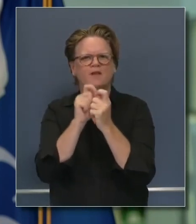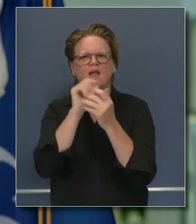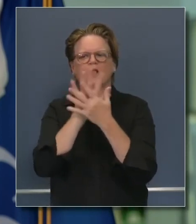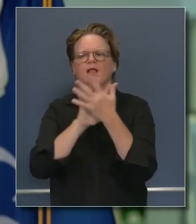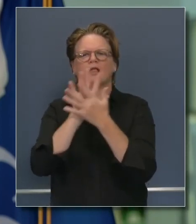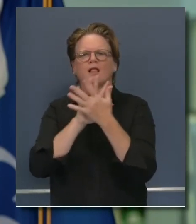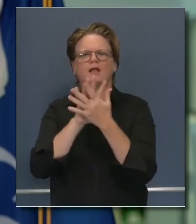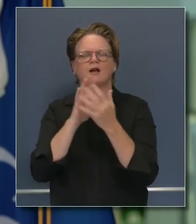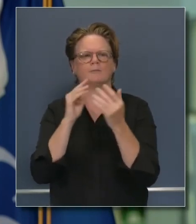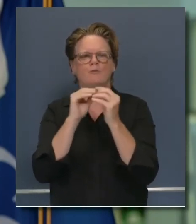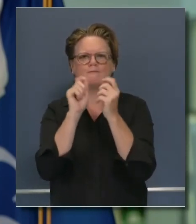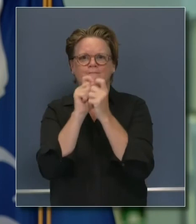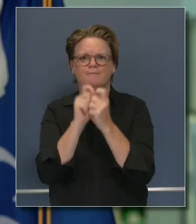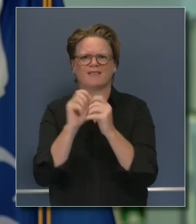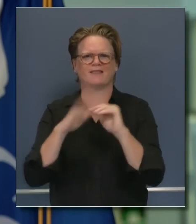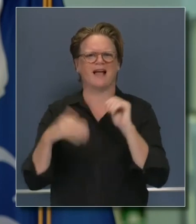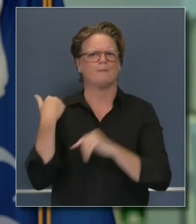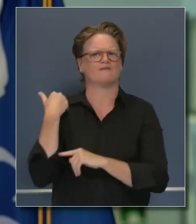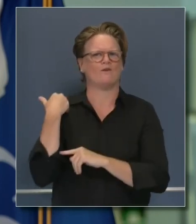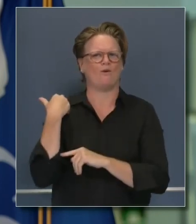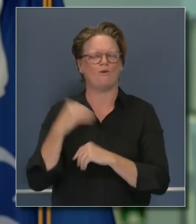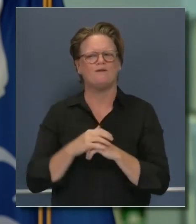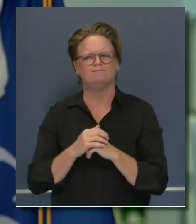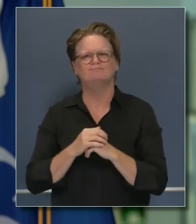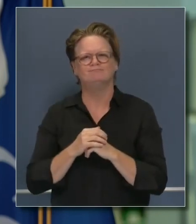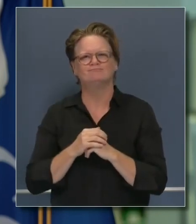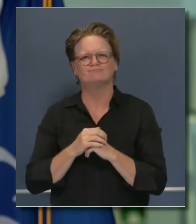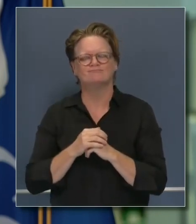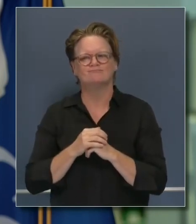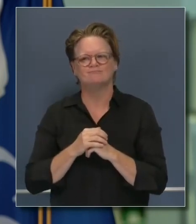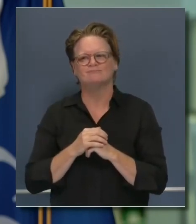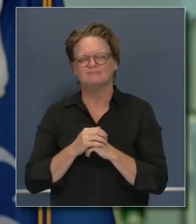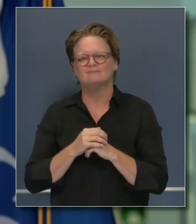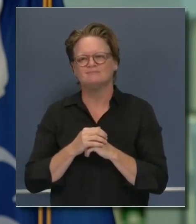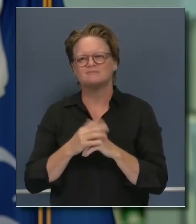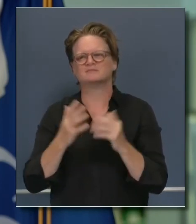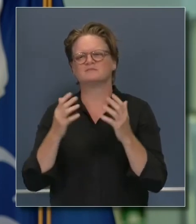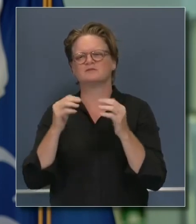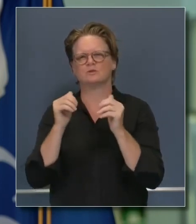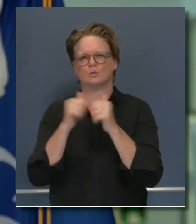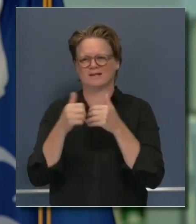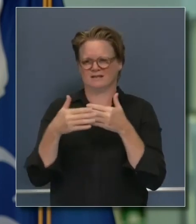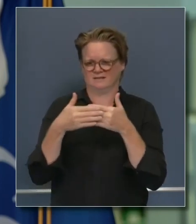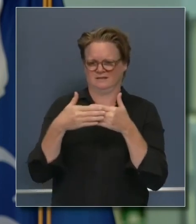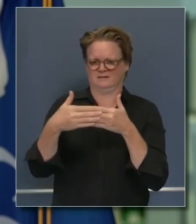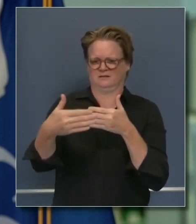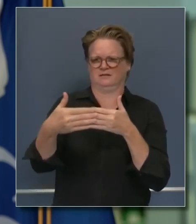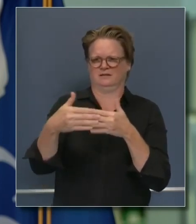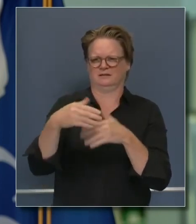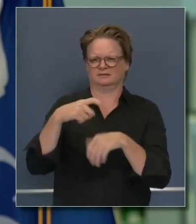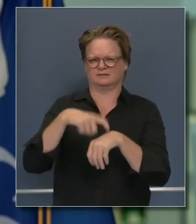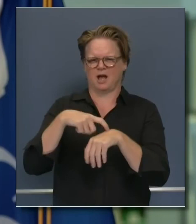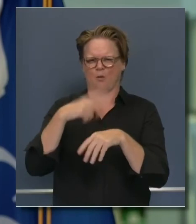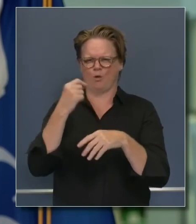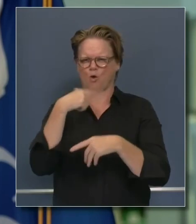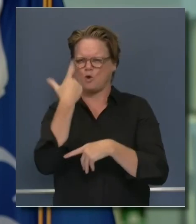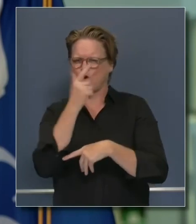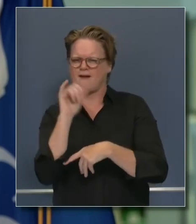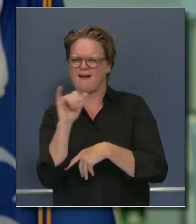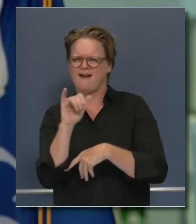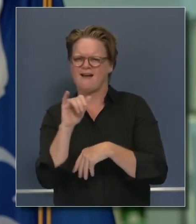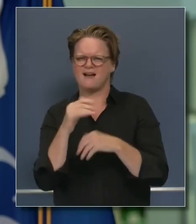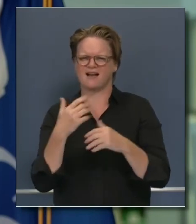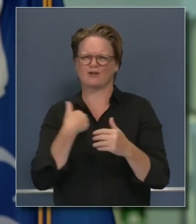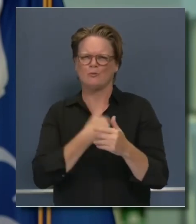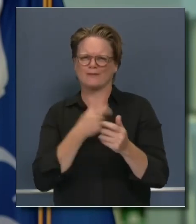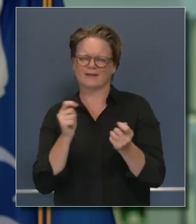than you've seen in the past with timelines, scope and expectations that will be set with, we hope, some real